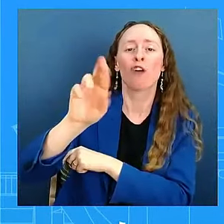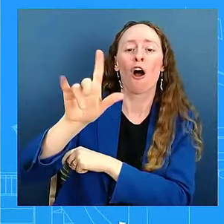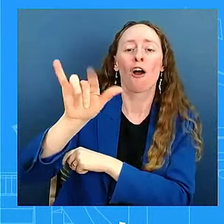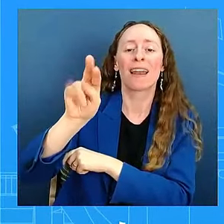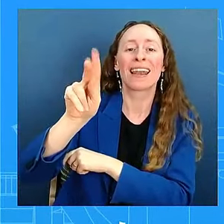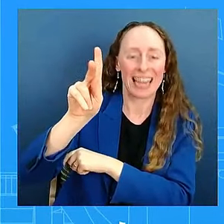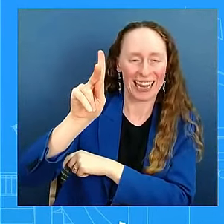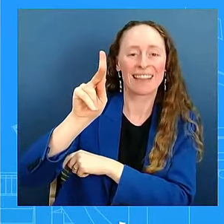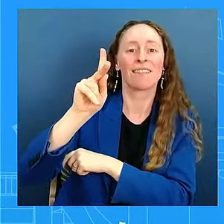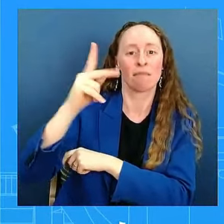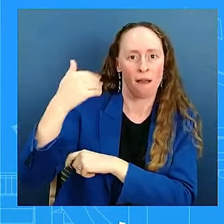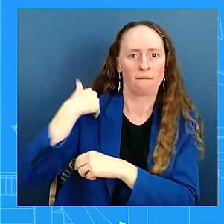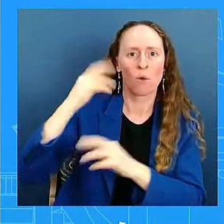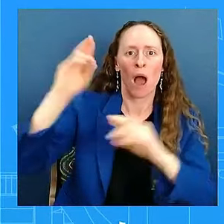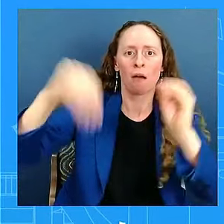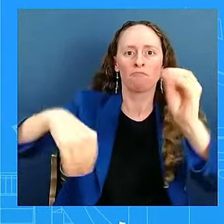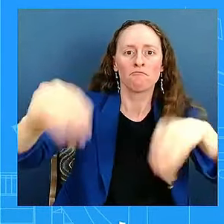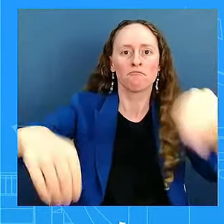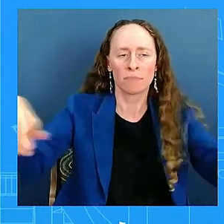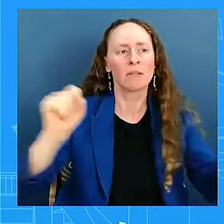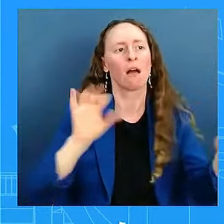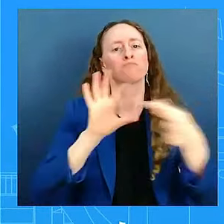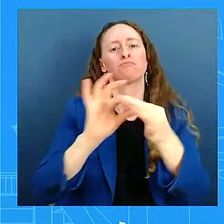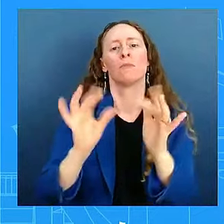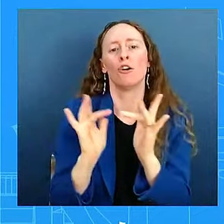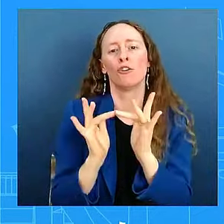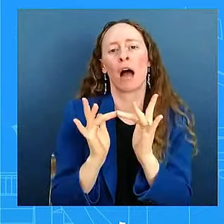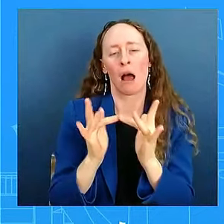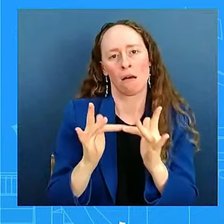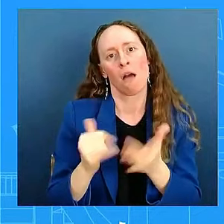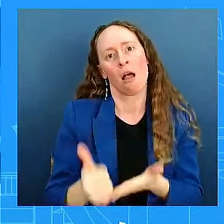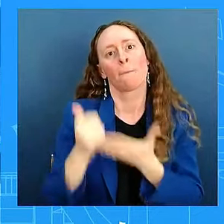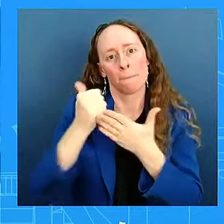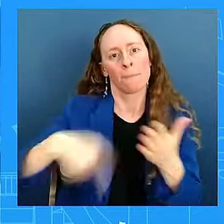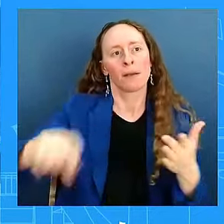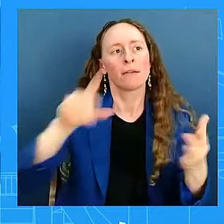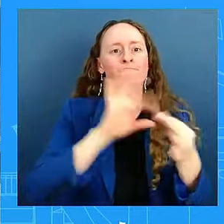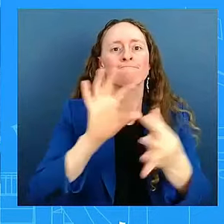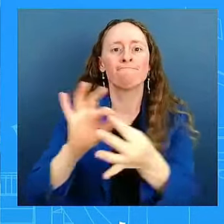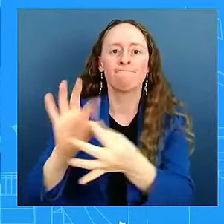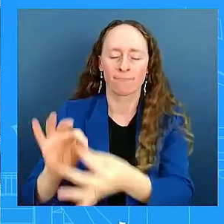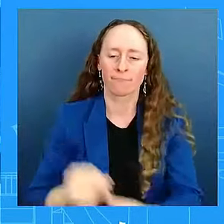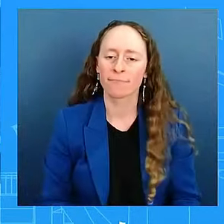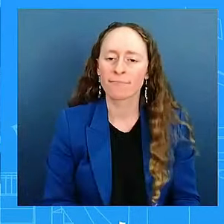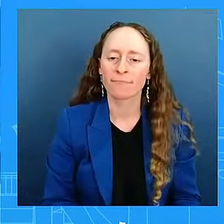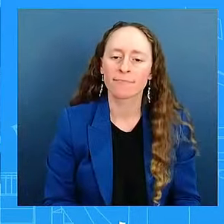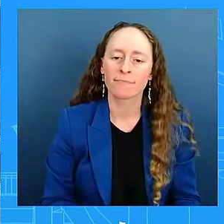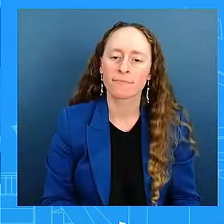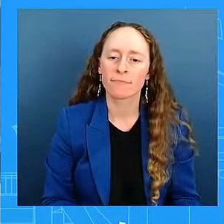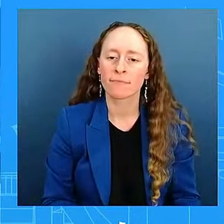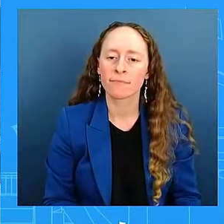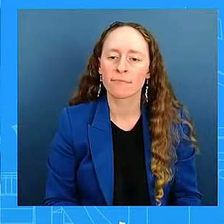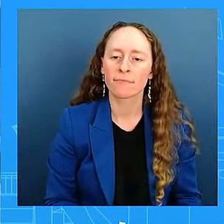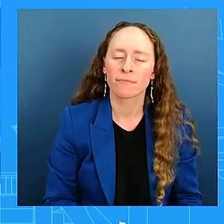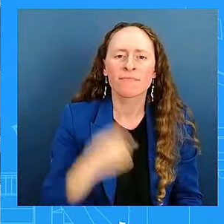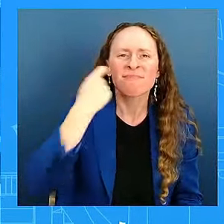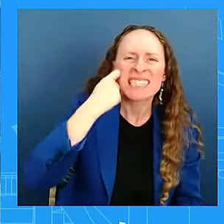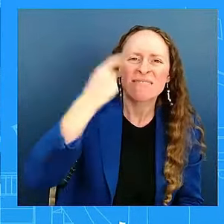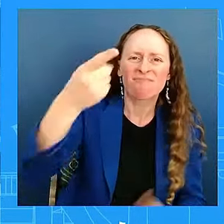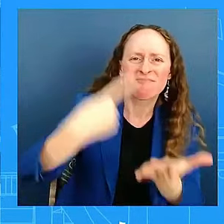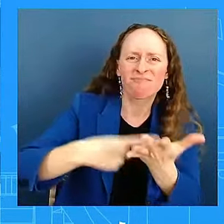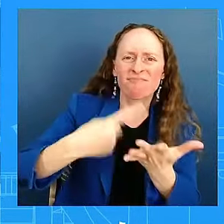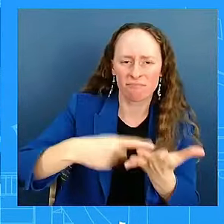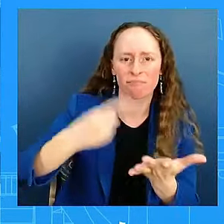You mentioned that there are roads that have been destroyed. There are places that are so hard hit that it's hard to get to them right now. The President mentioned